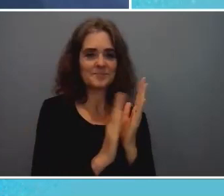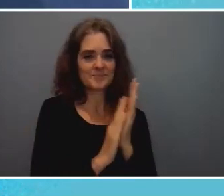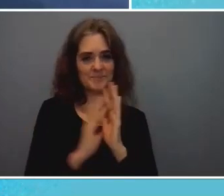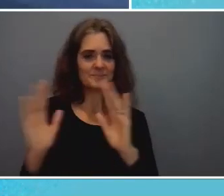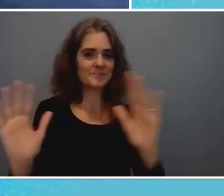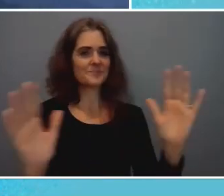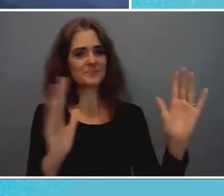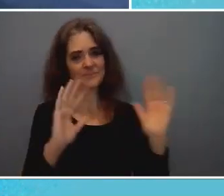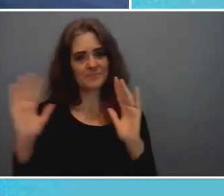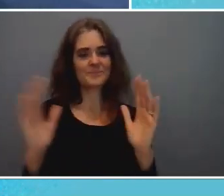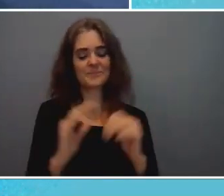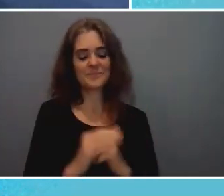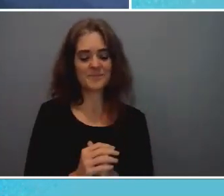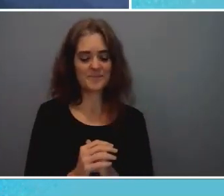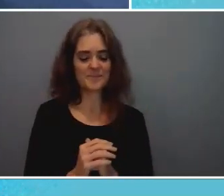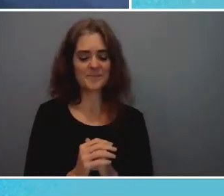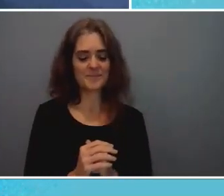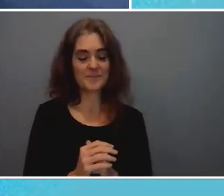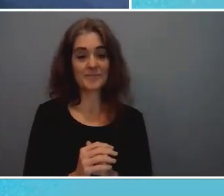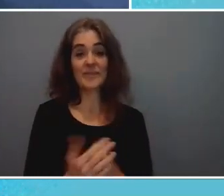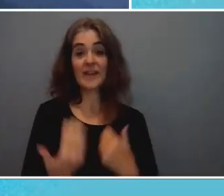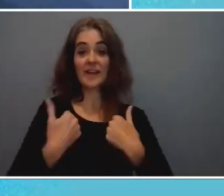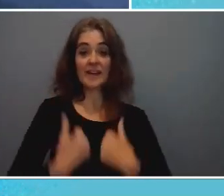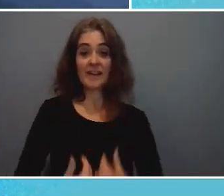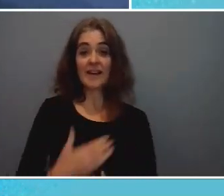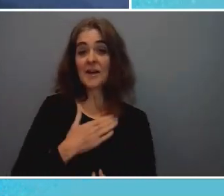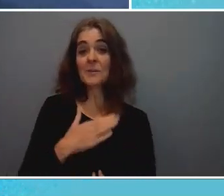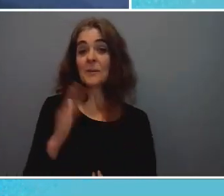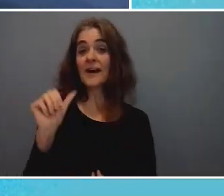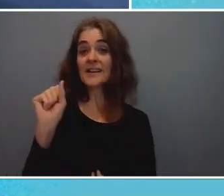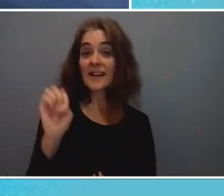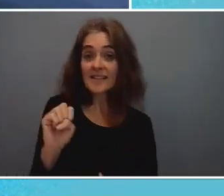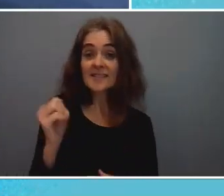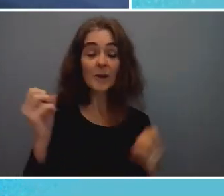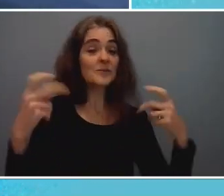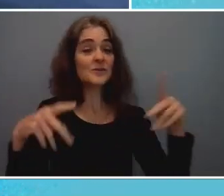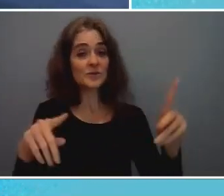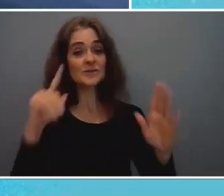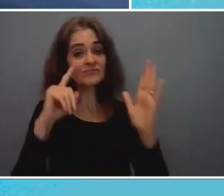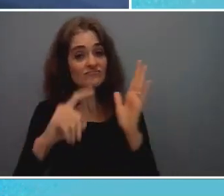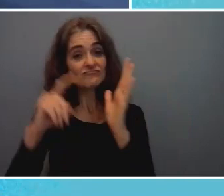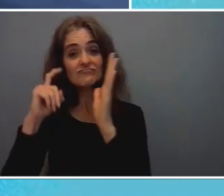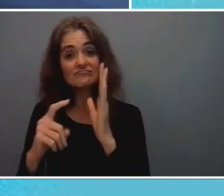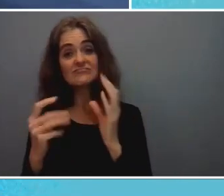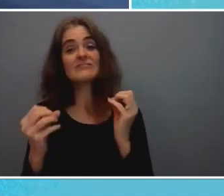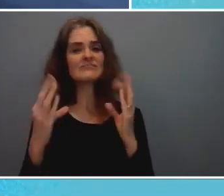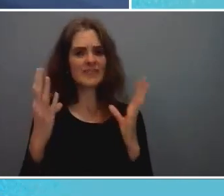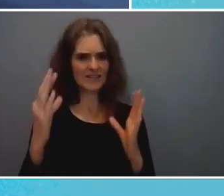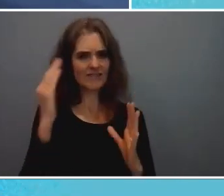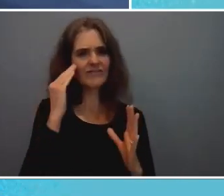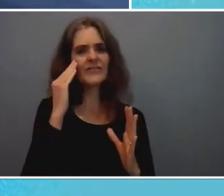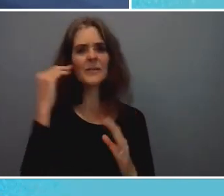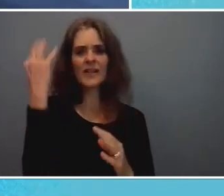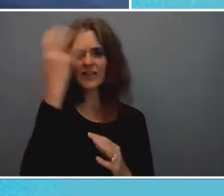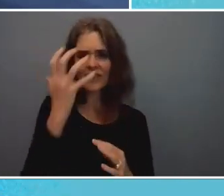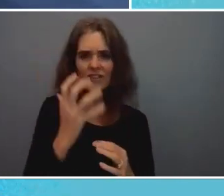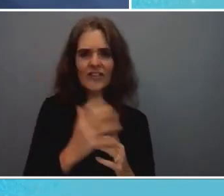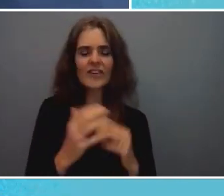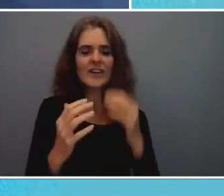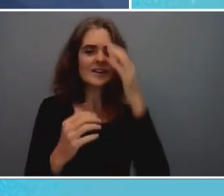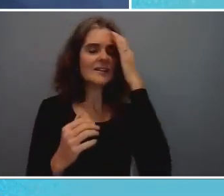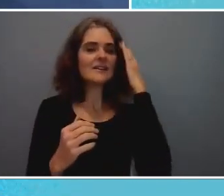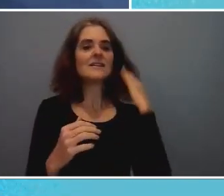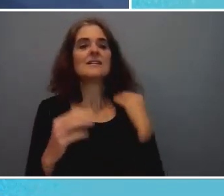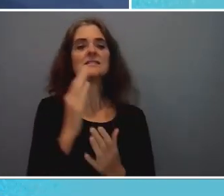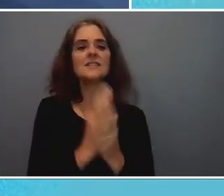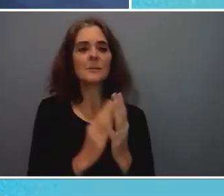And in my case, it's an opportunity to see a lot of familiar faces. Some, I'll speak